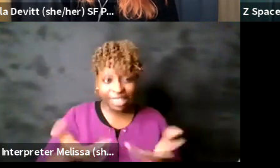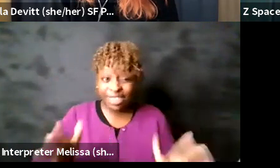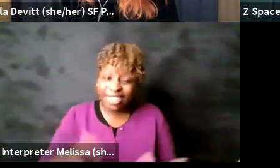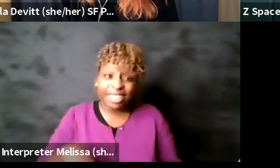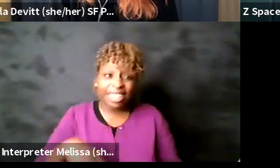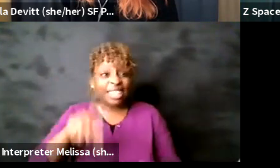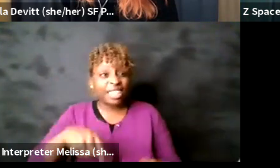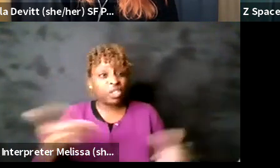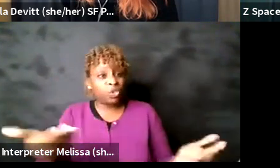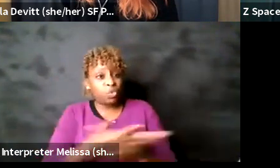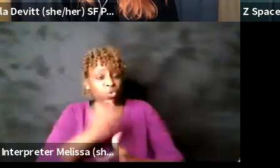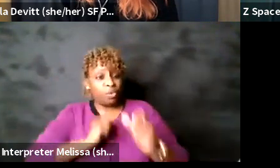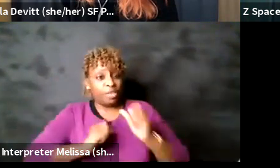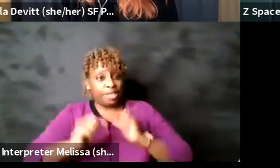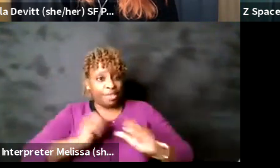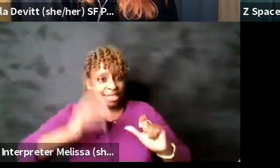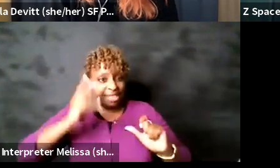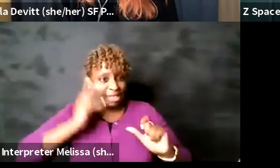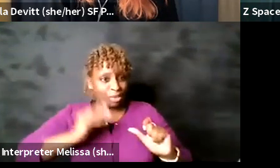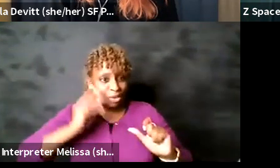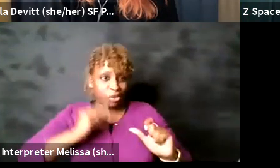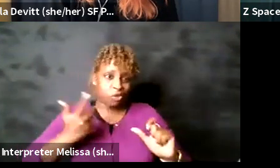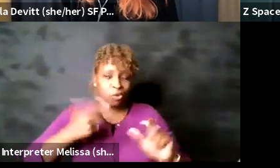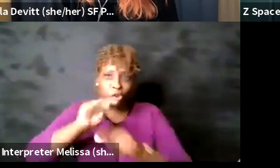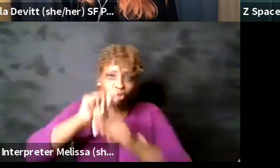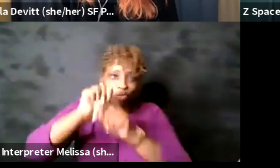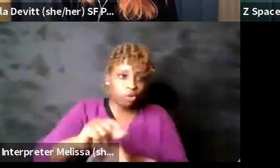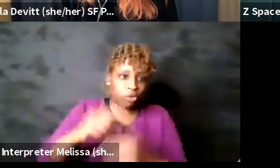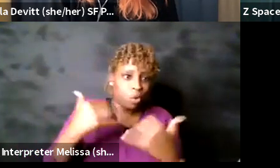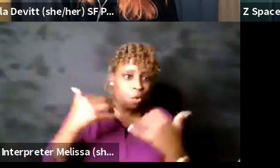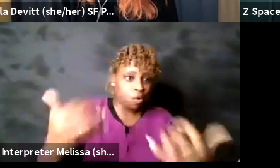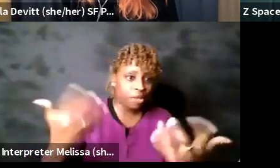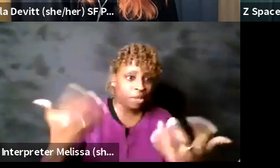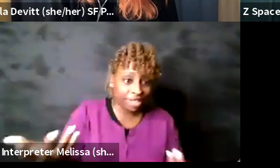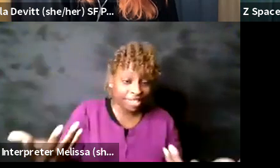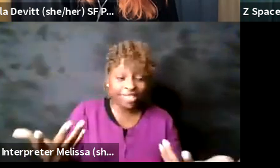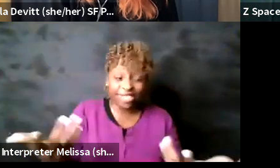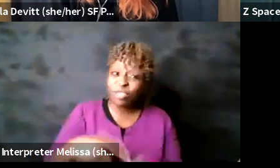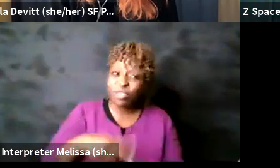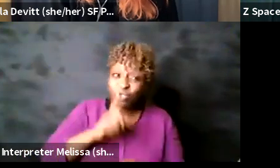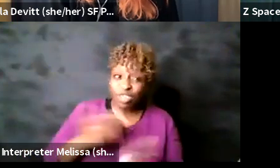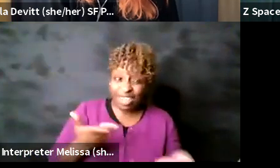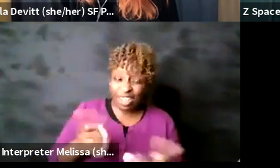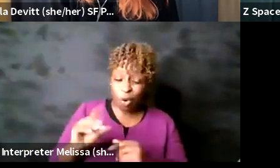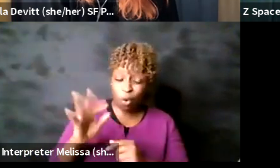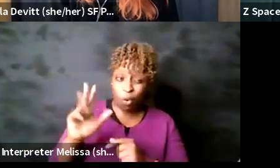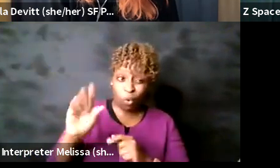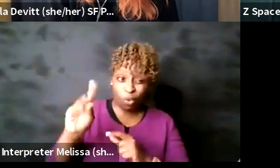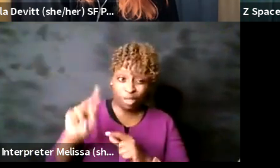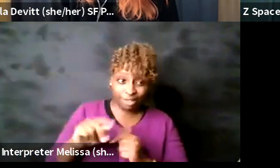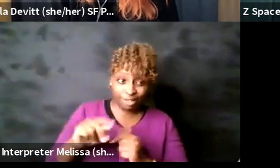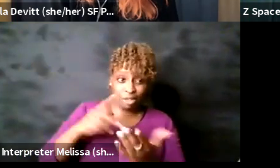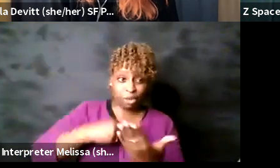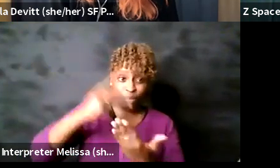for a traditional audience and um especially at Oakland's theater project we do kind of bring we tend to bring in uh